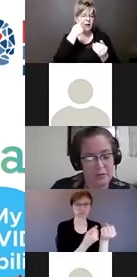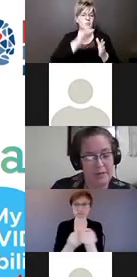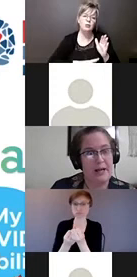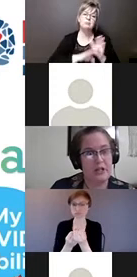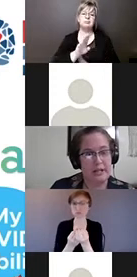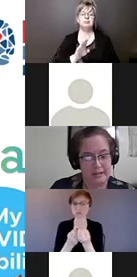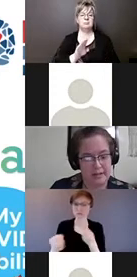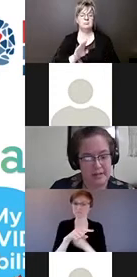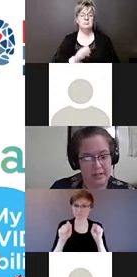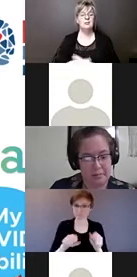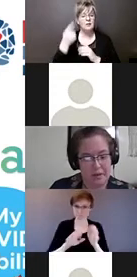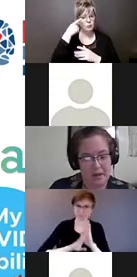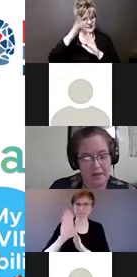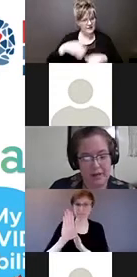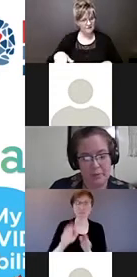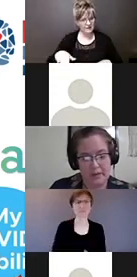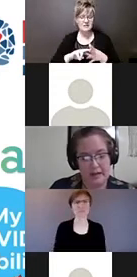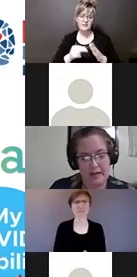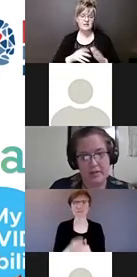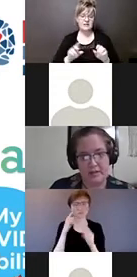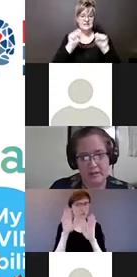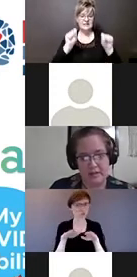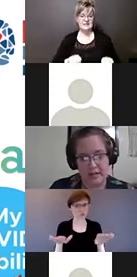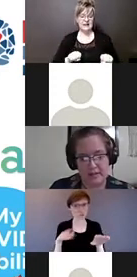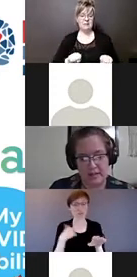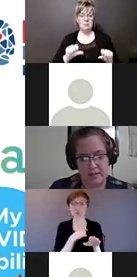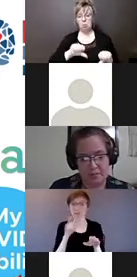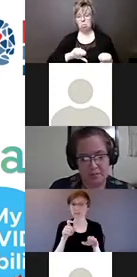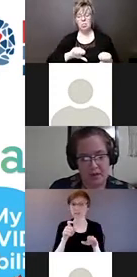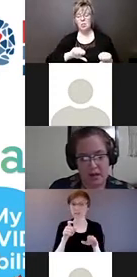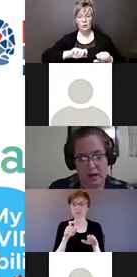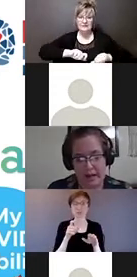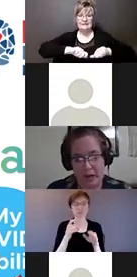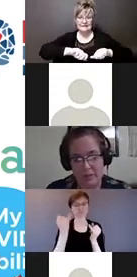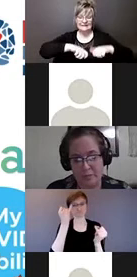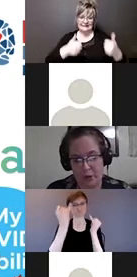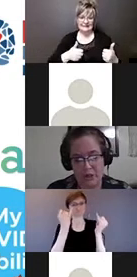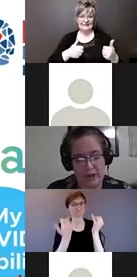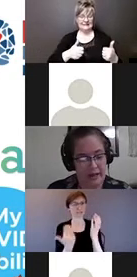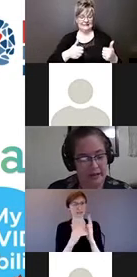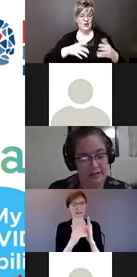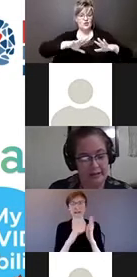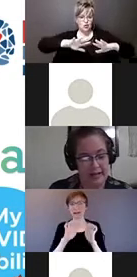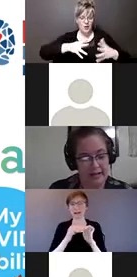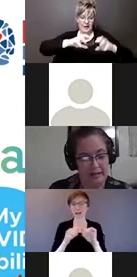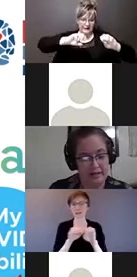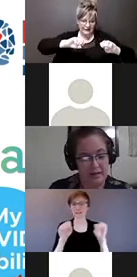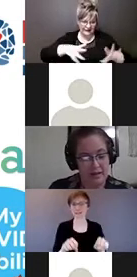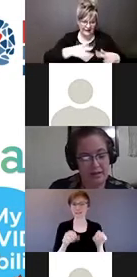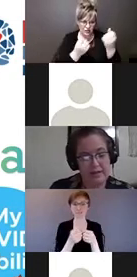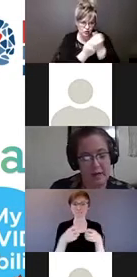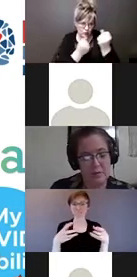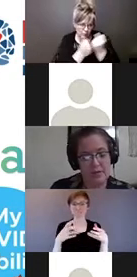comes with reimagining a system that realizes consensus on how we support child health in Canada.